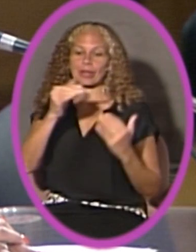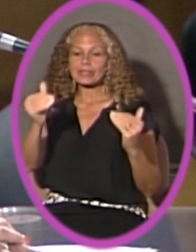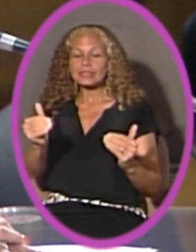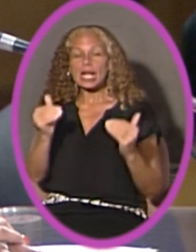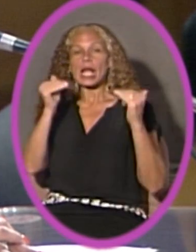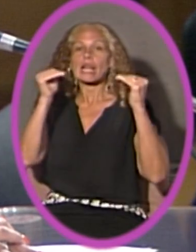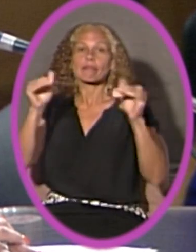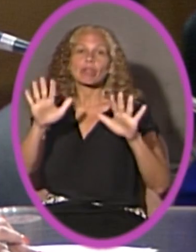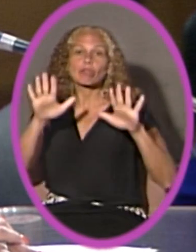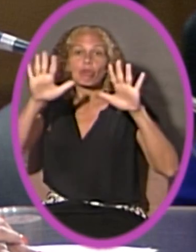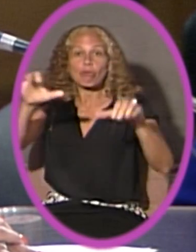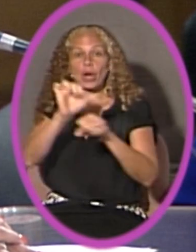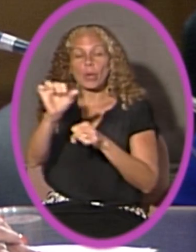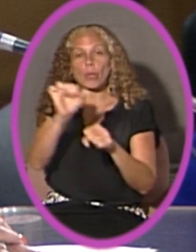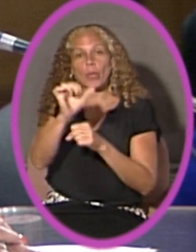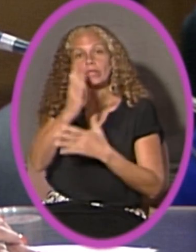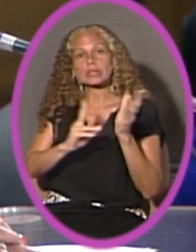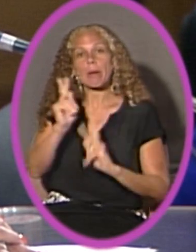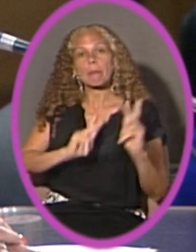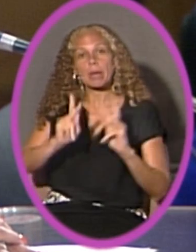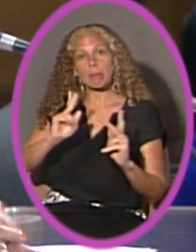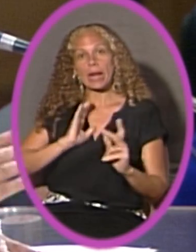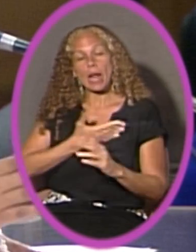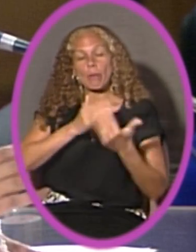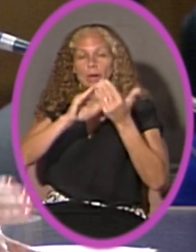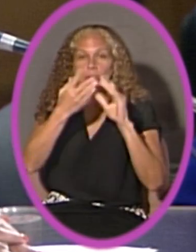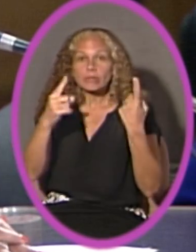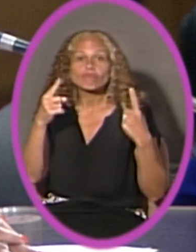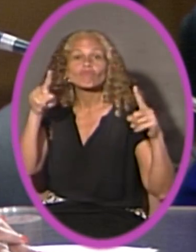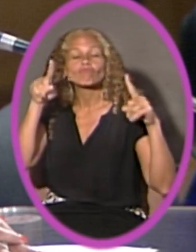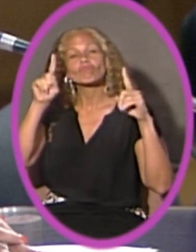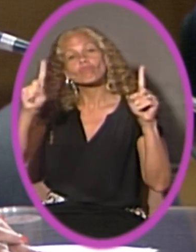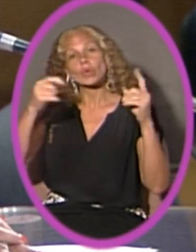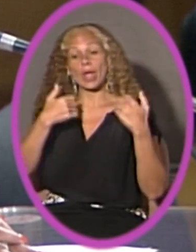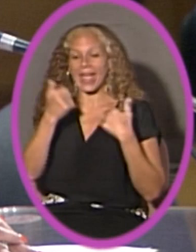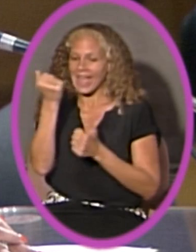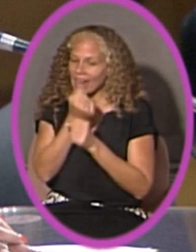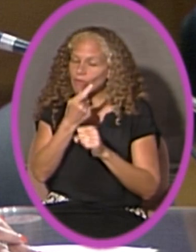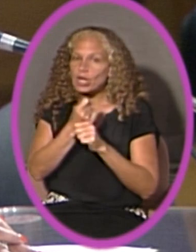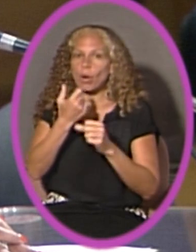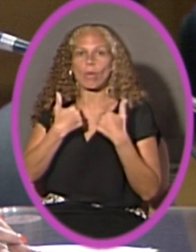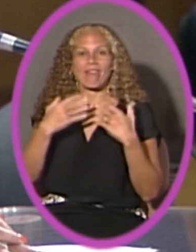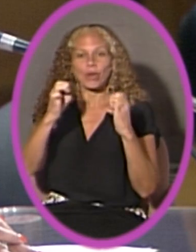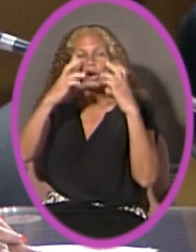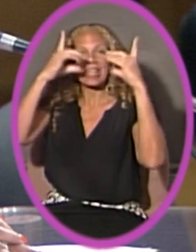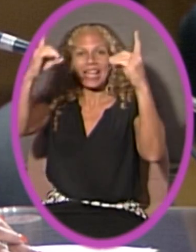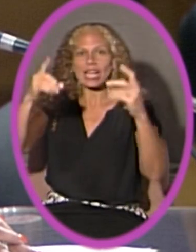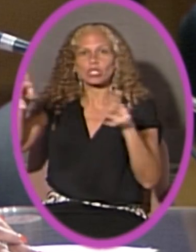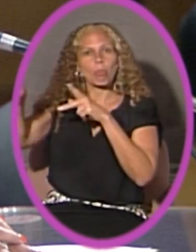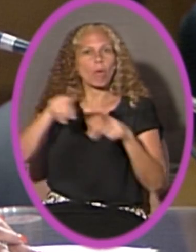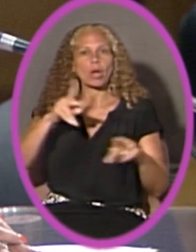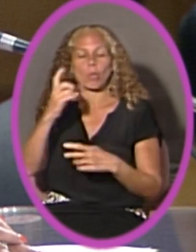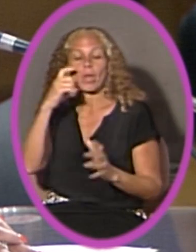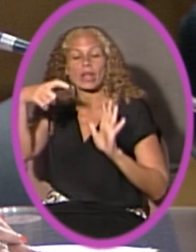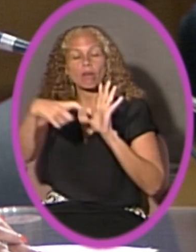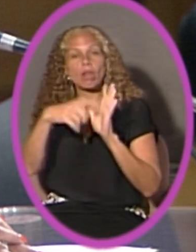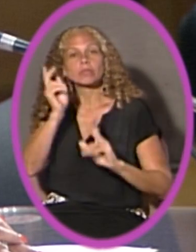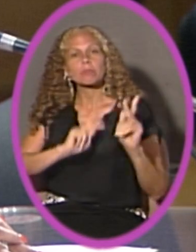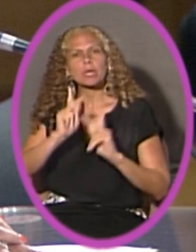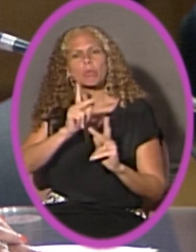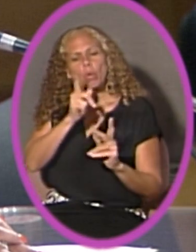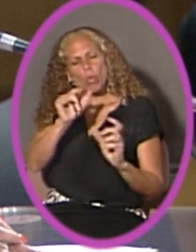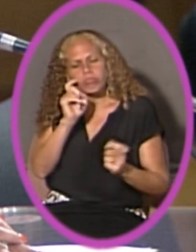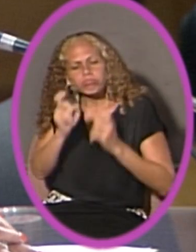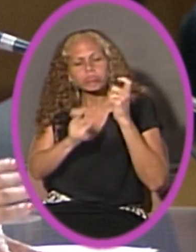great work that some folks in our community are accomplishing. Every year we hold an education gala where we acknowledge the contributions of members in our